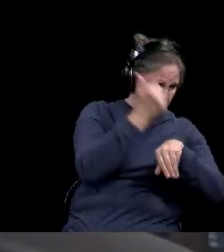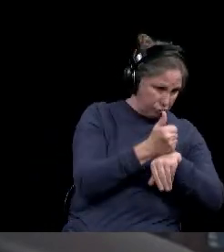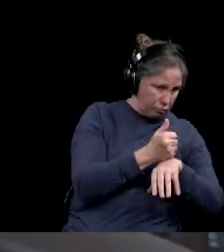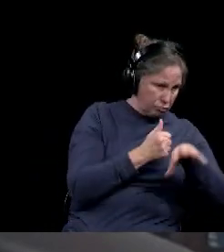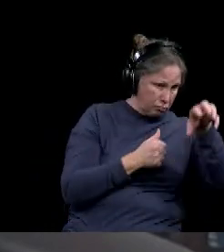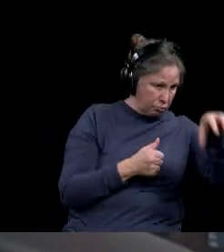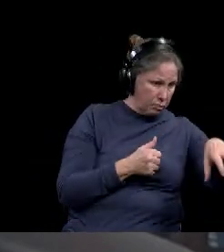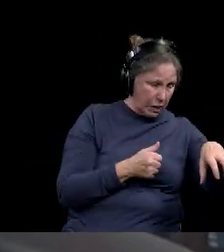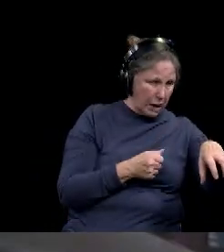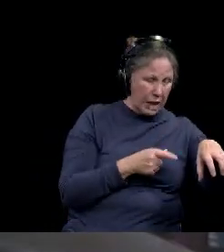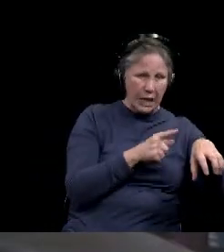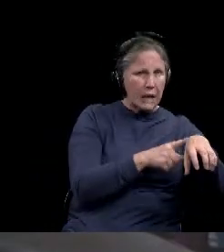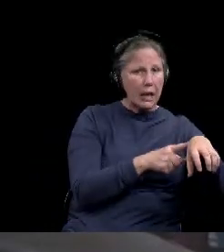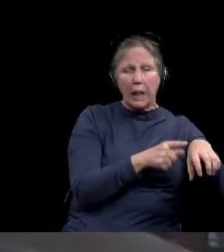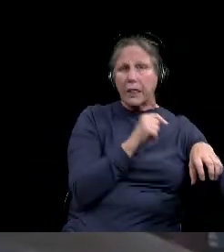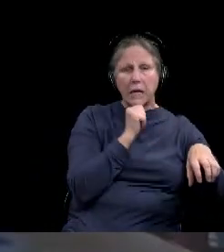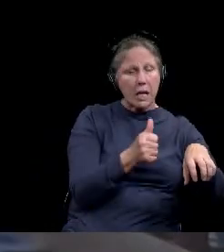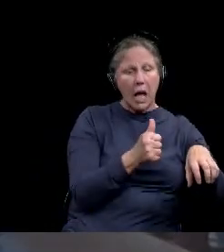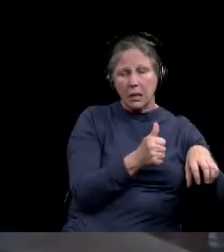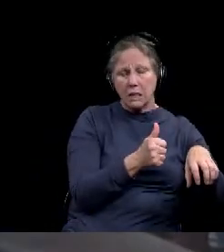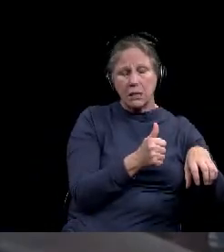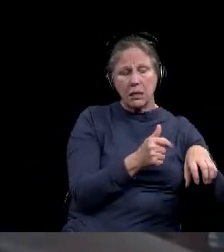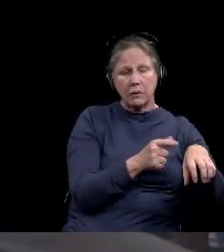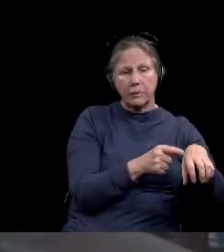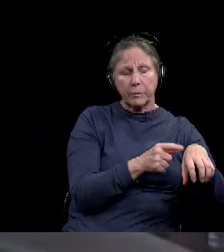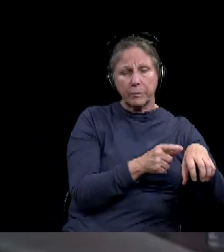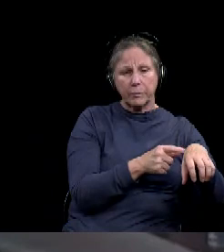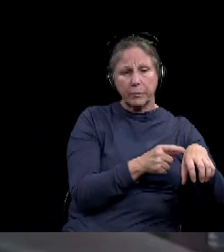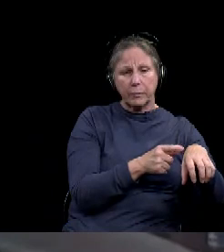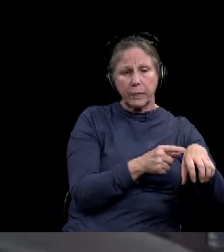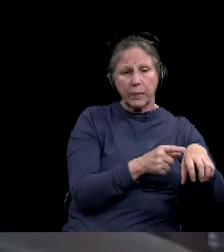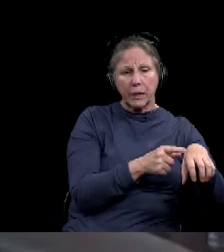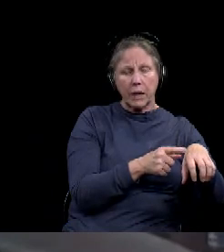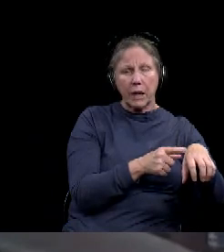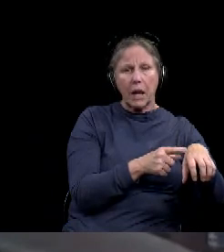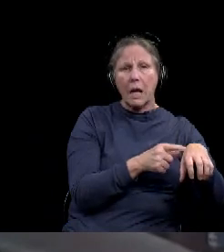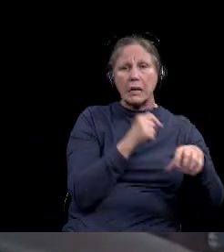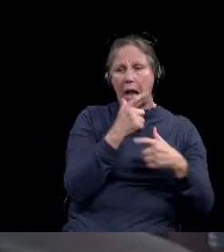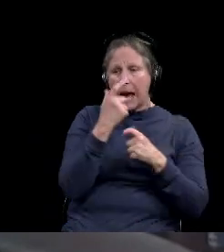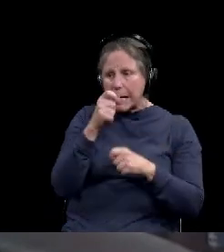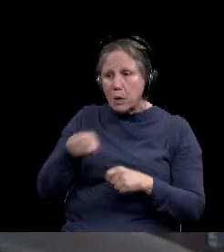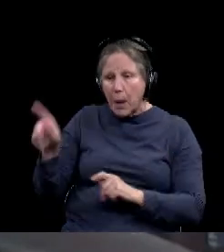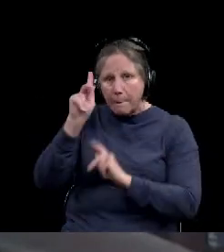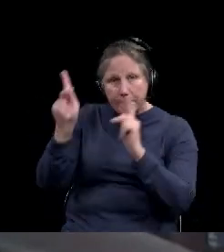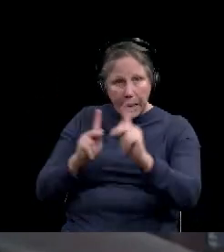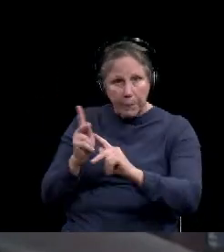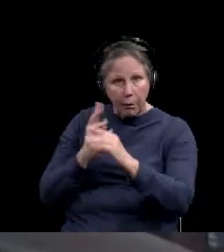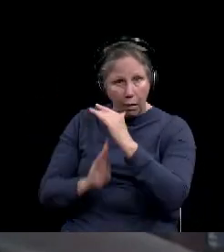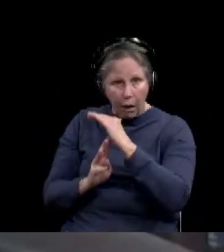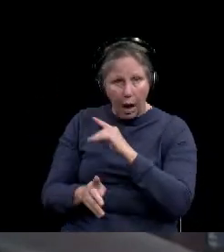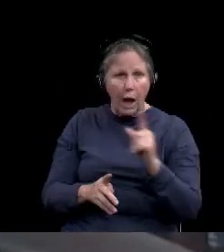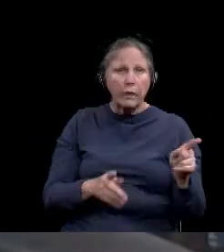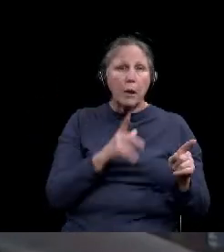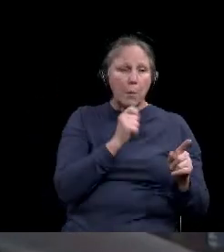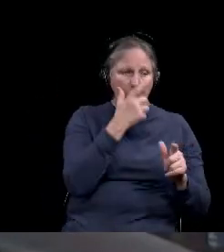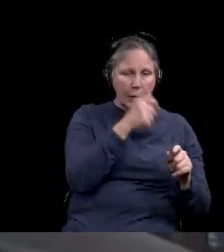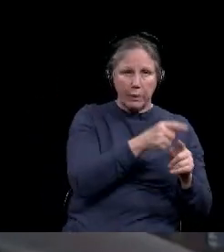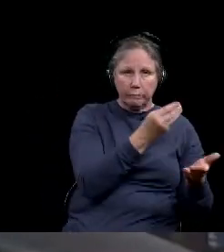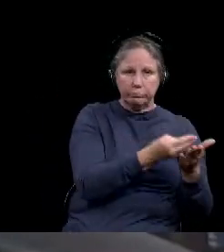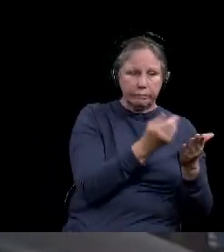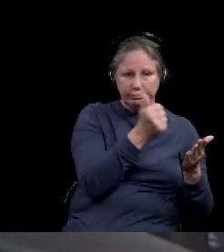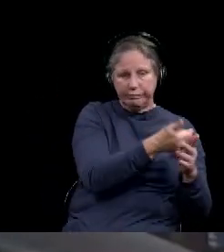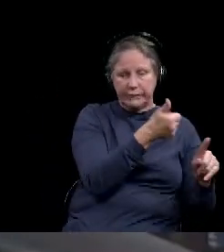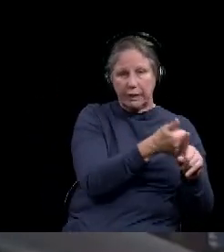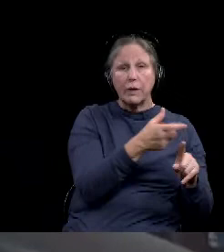events really aren't, uh, having the best interest to the folks that attend. And so it's kind of self